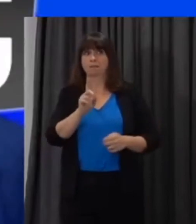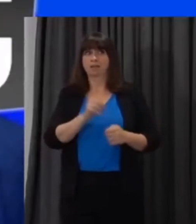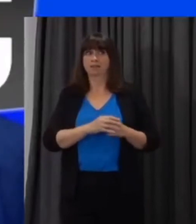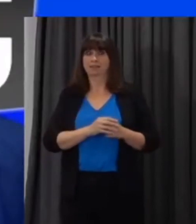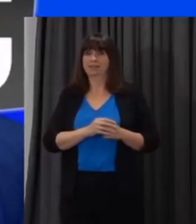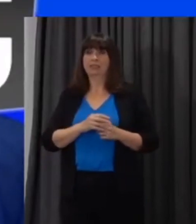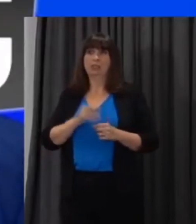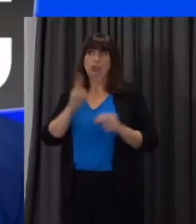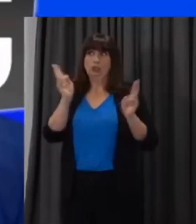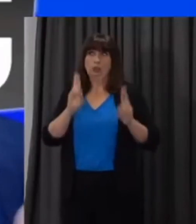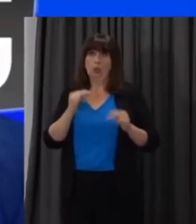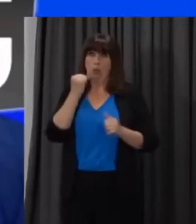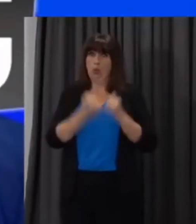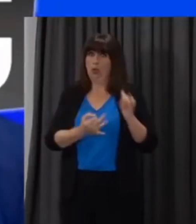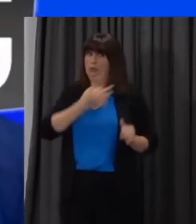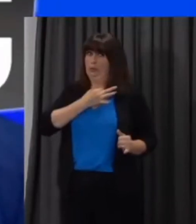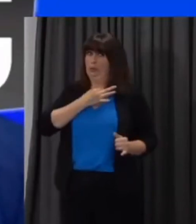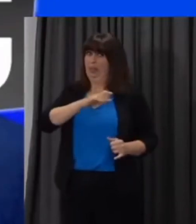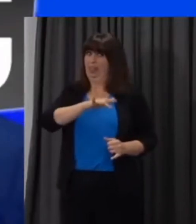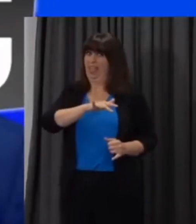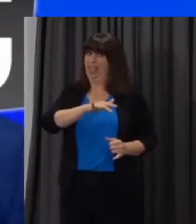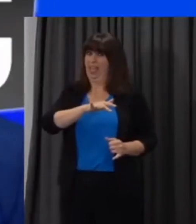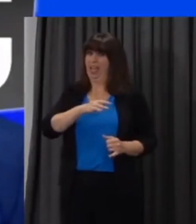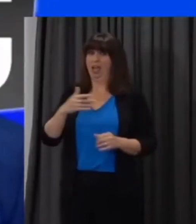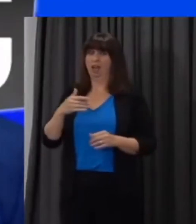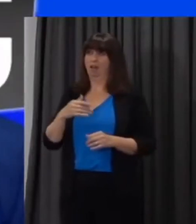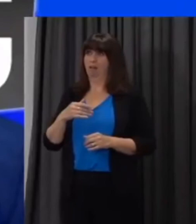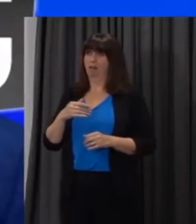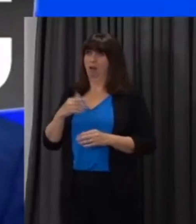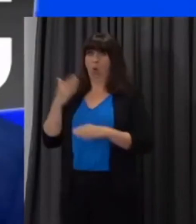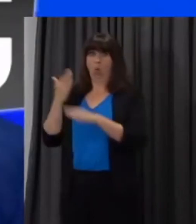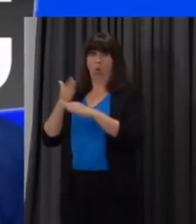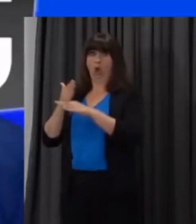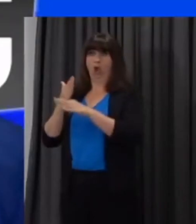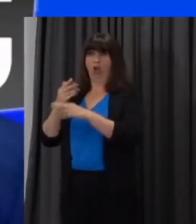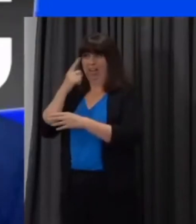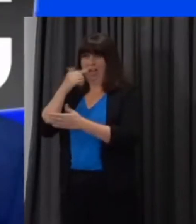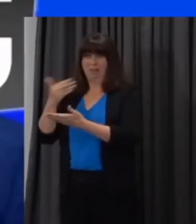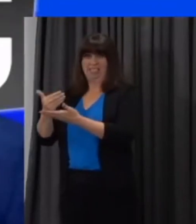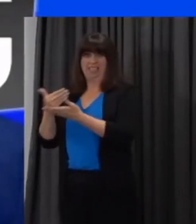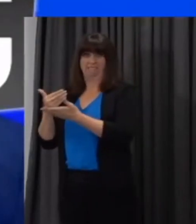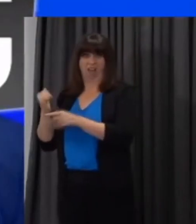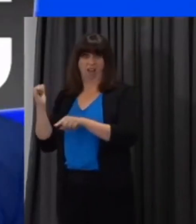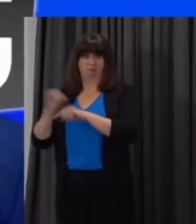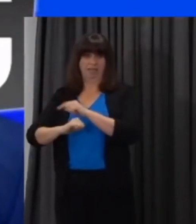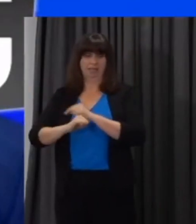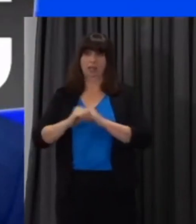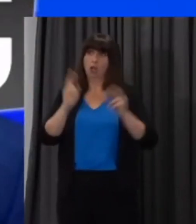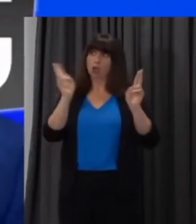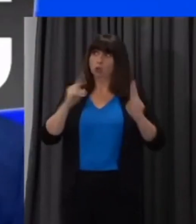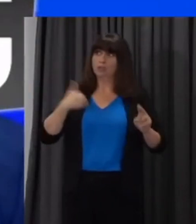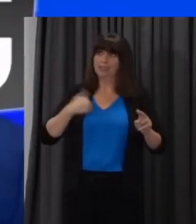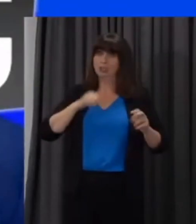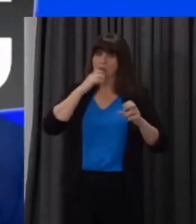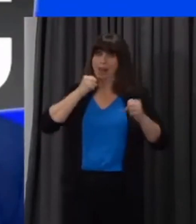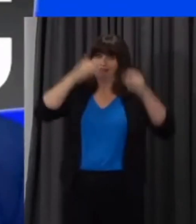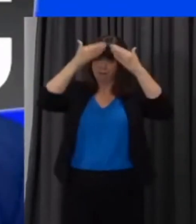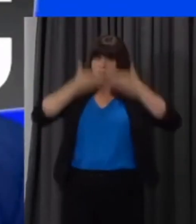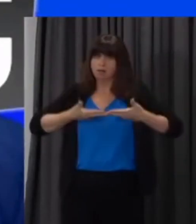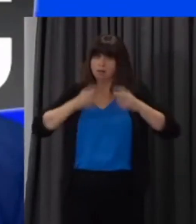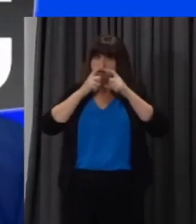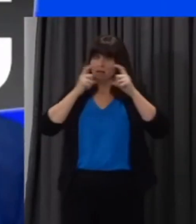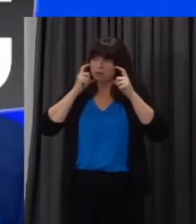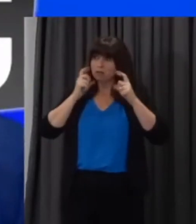going to be higher than in other workplaces can you guarantee that all teachers will have ppe to make sure that themselves